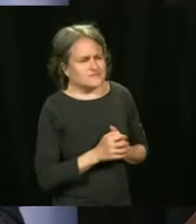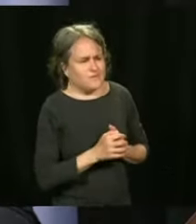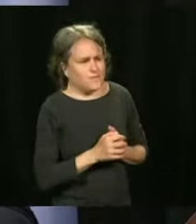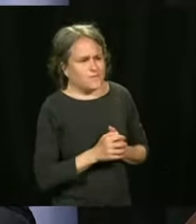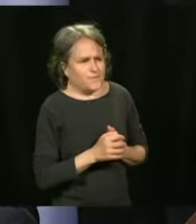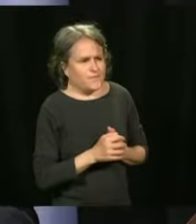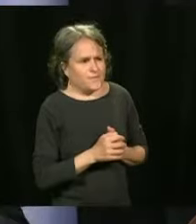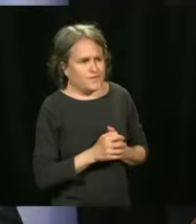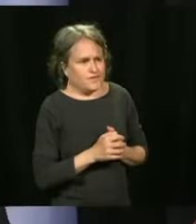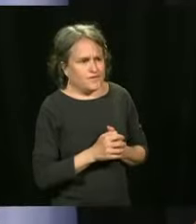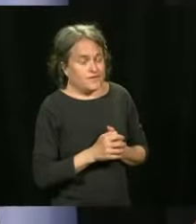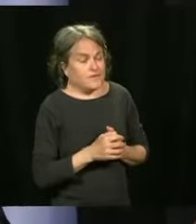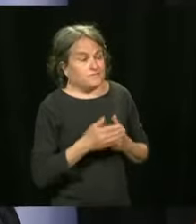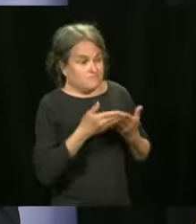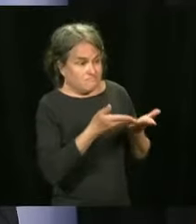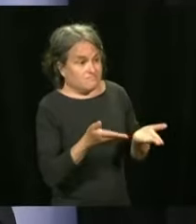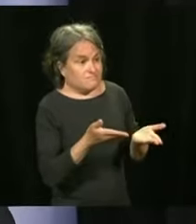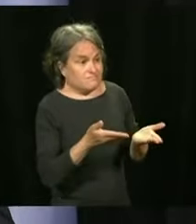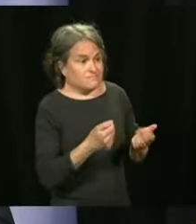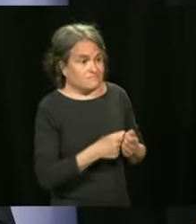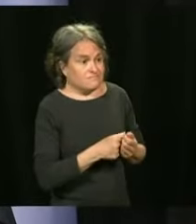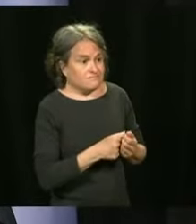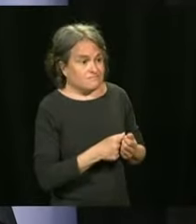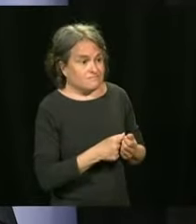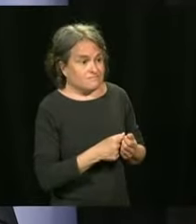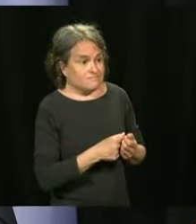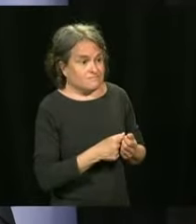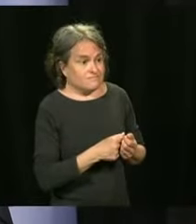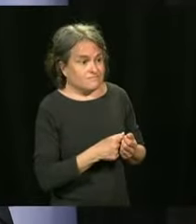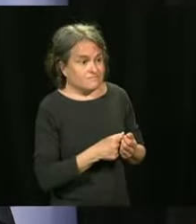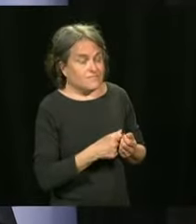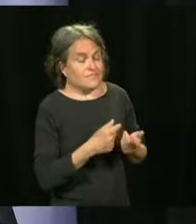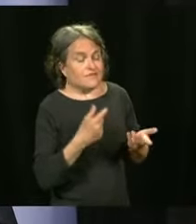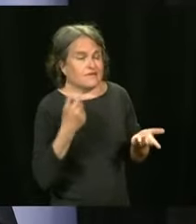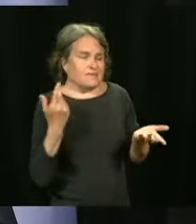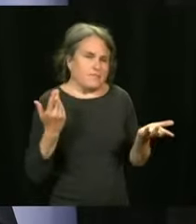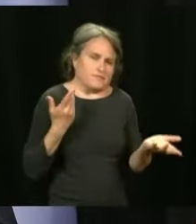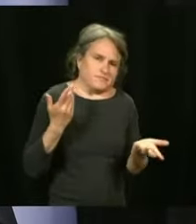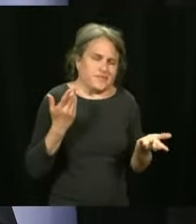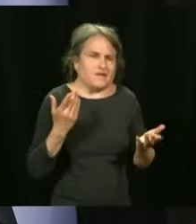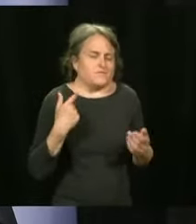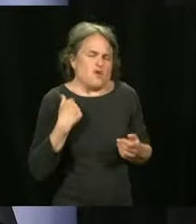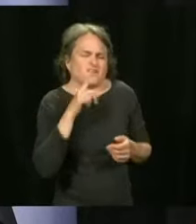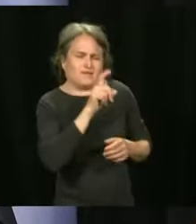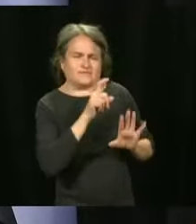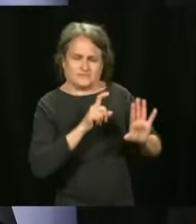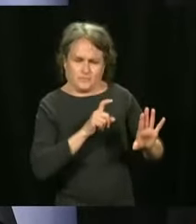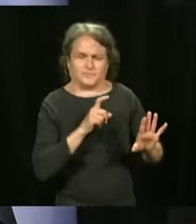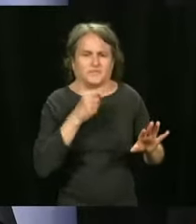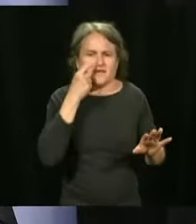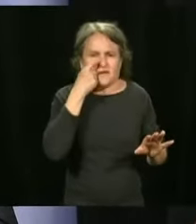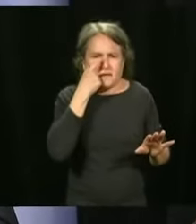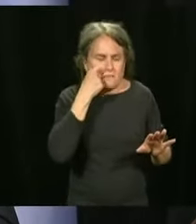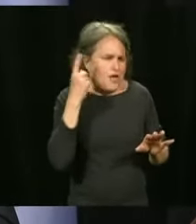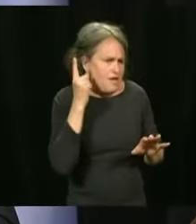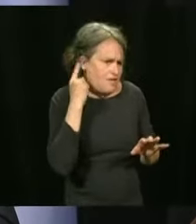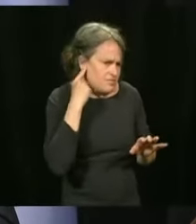Are you confident that you will reach? Because I heard you last Tuesday.